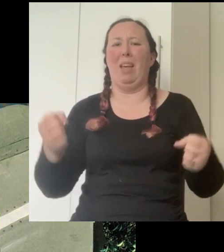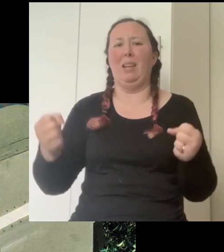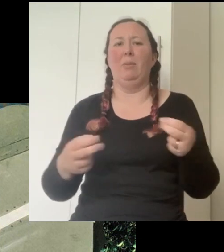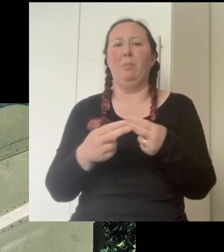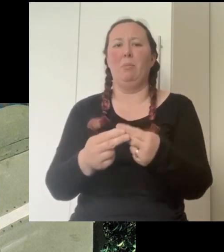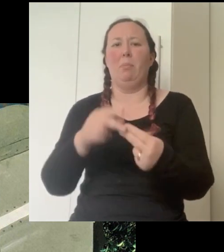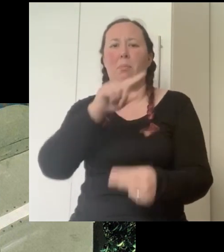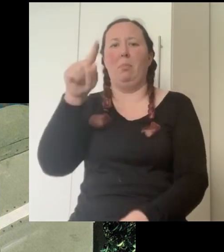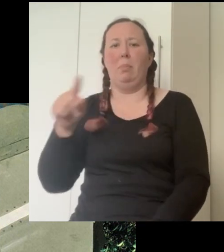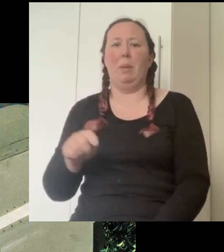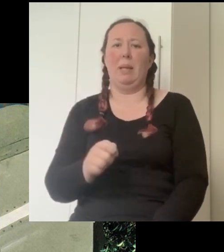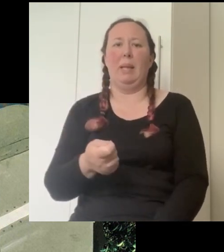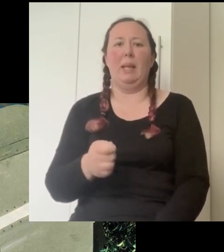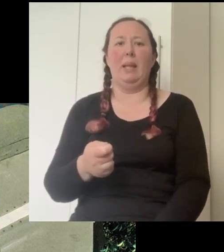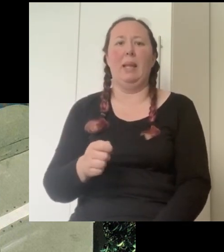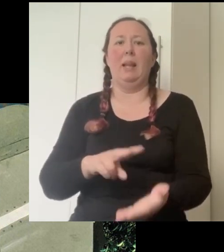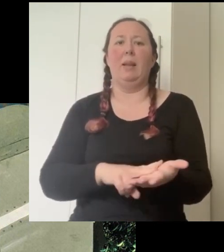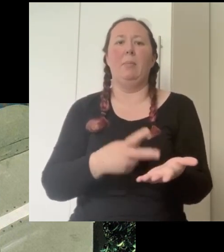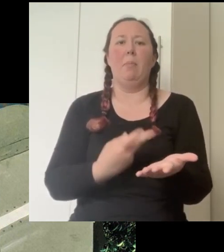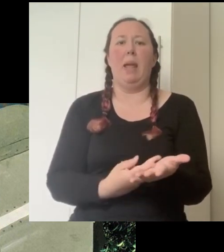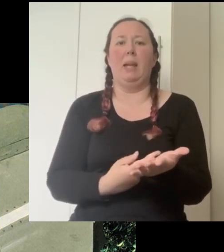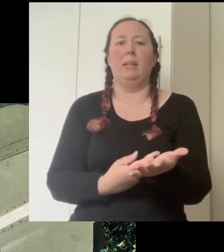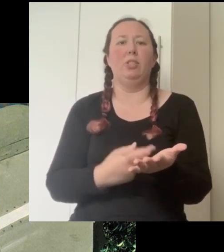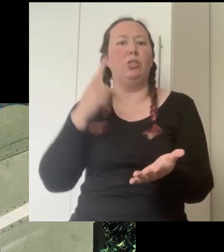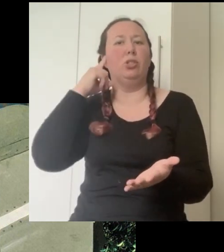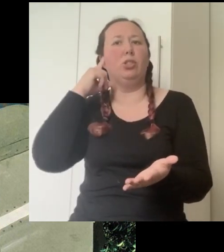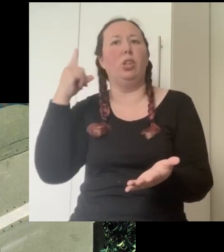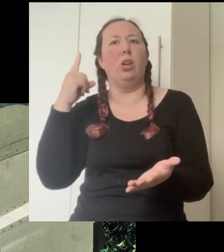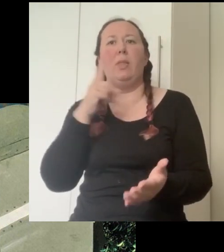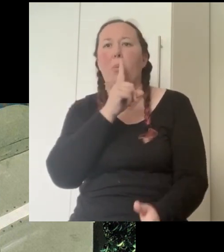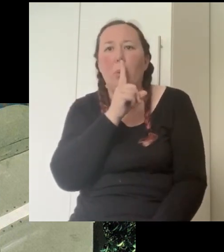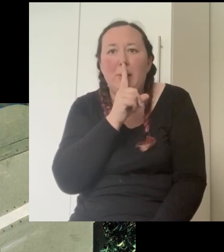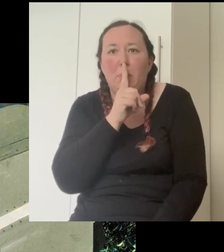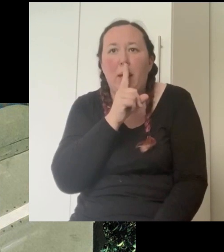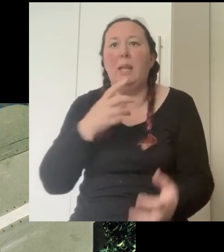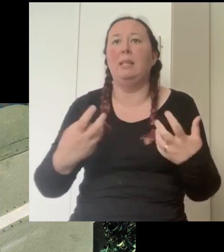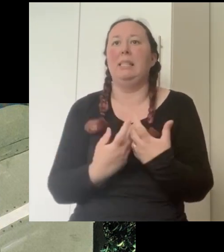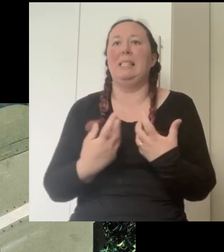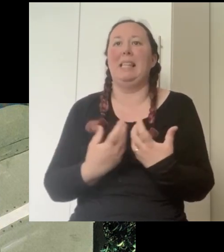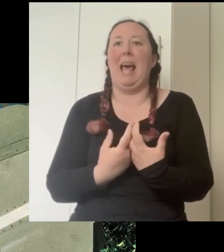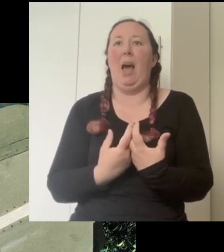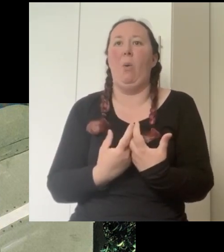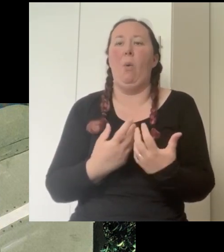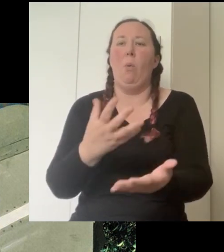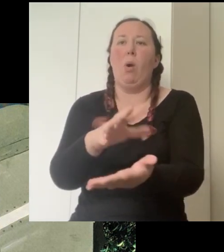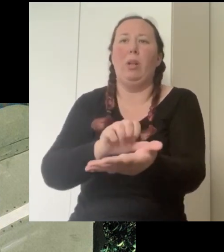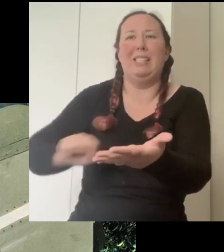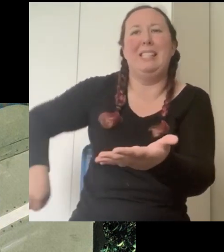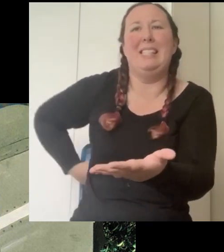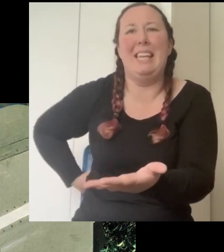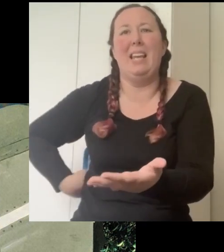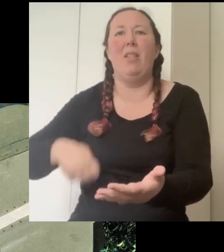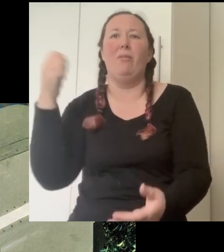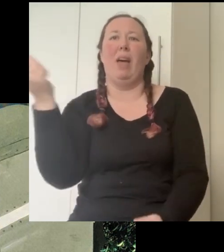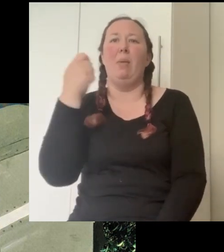with a map and a key and a cunning plan and she heard them whisper this is how we're going